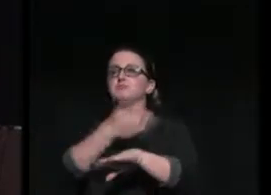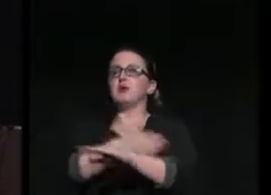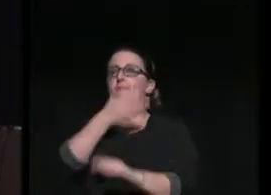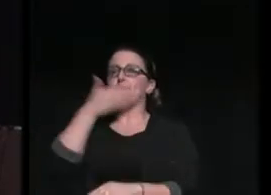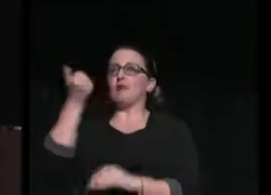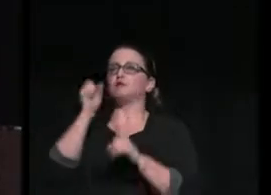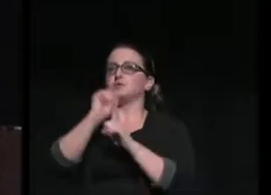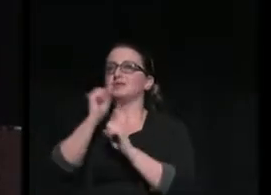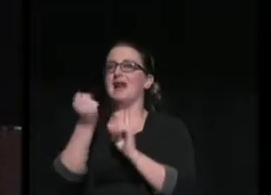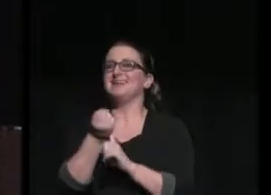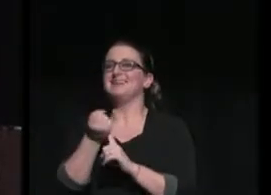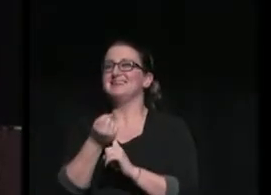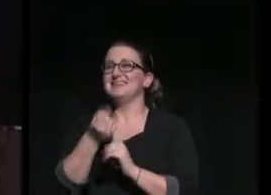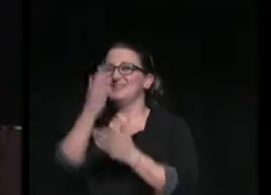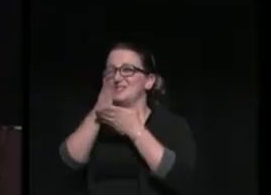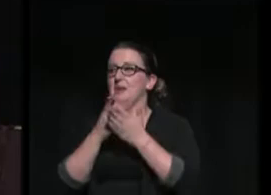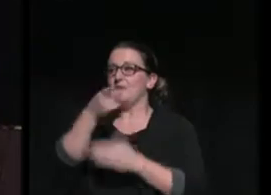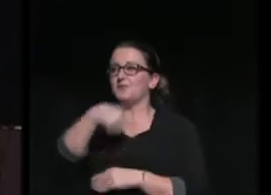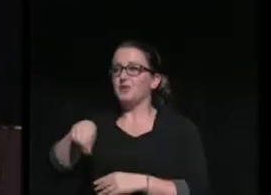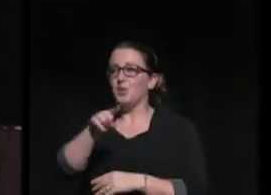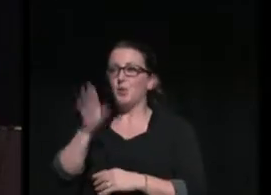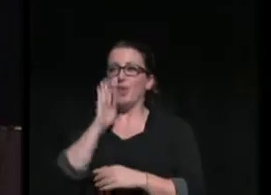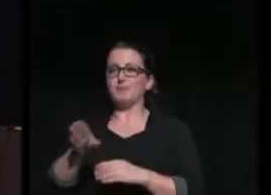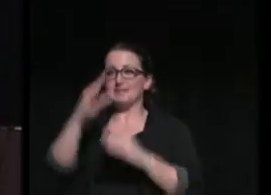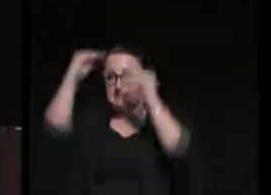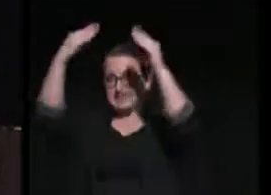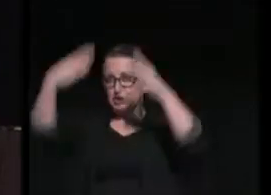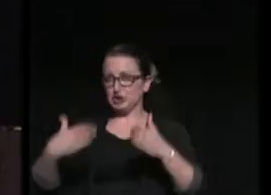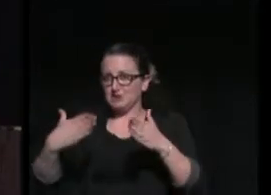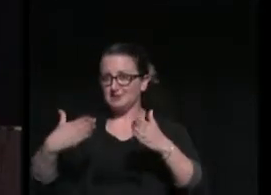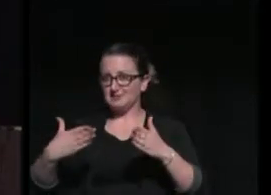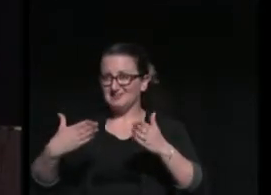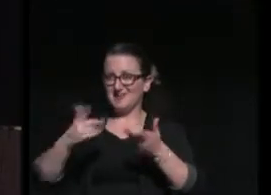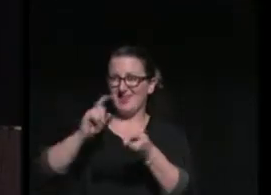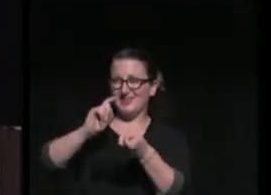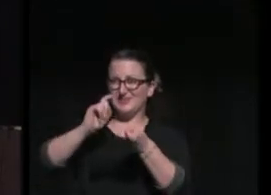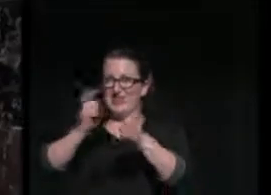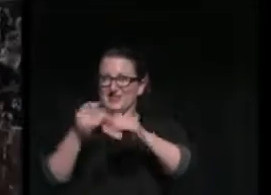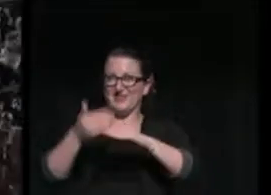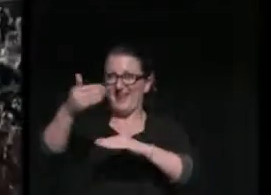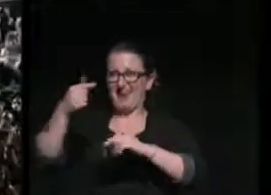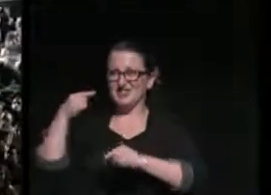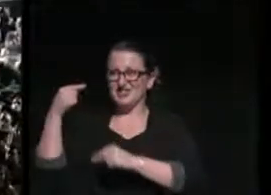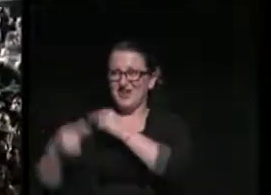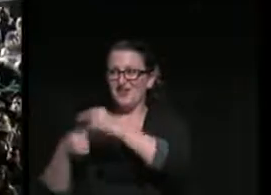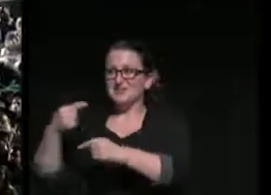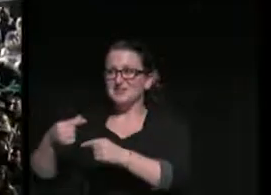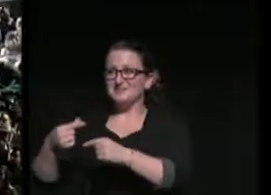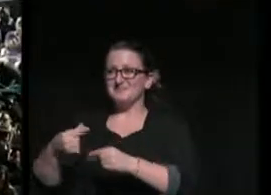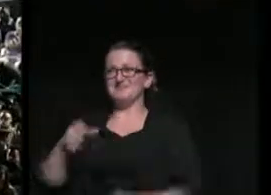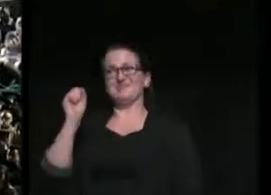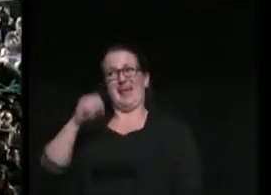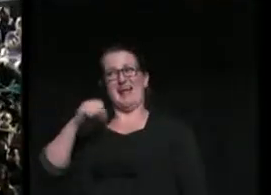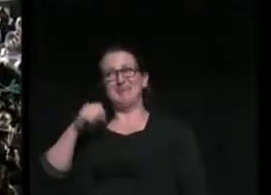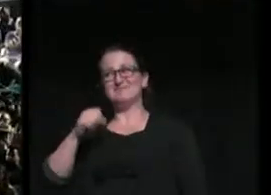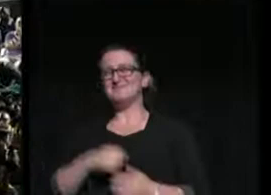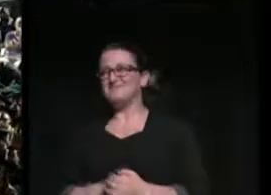Some of you will be teachers, crafting the next generation of informed citizens. Yeah, yeah, yeah.